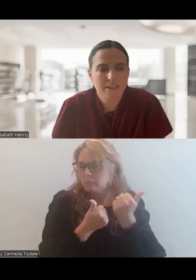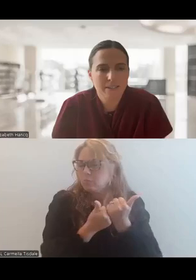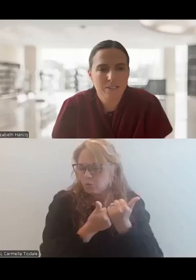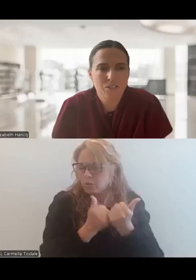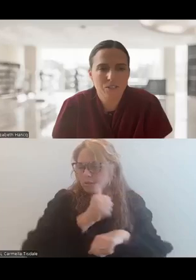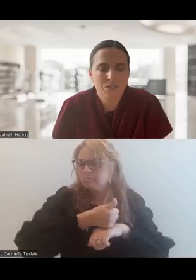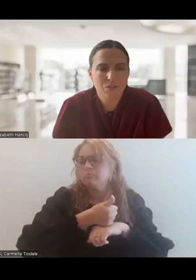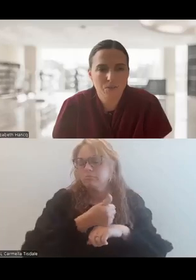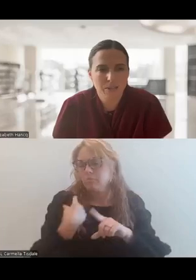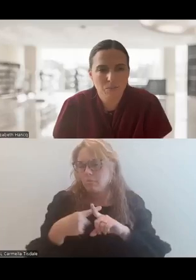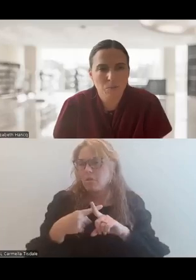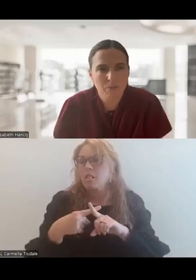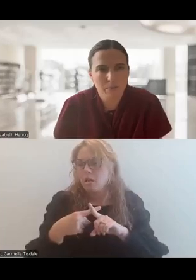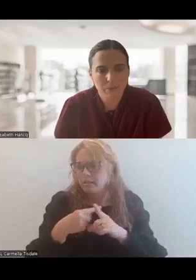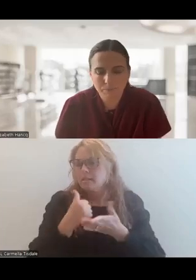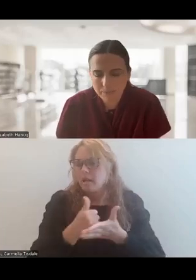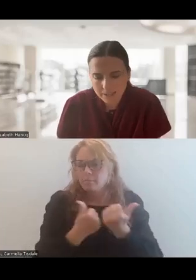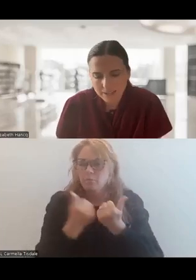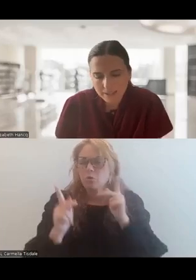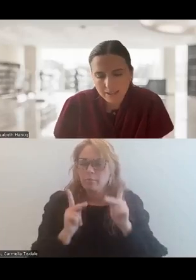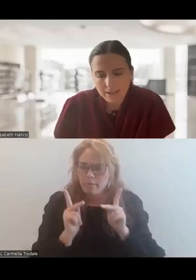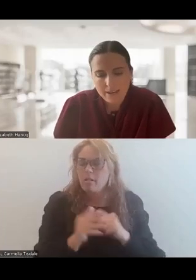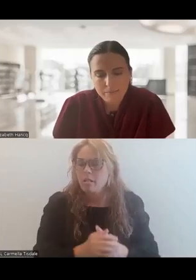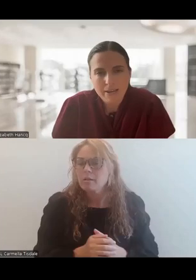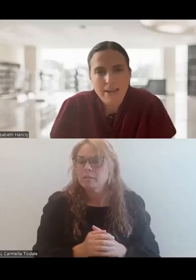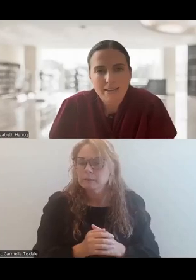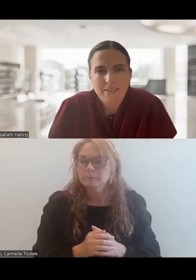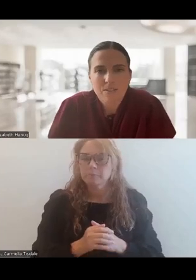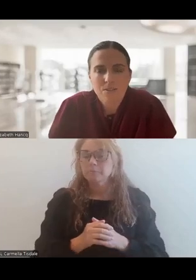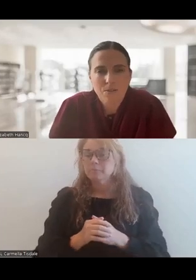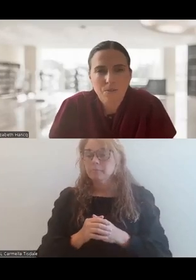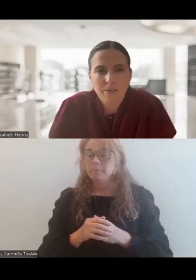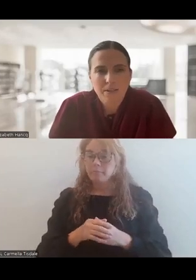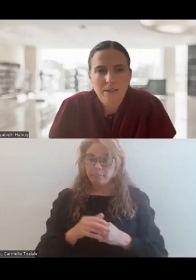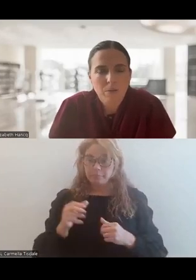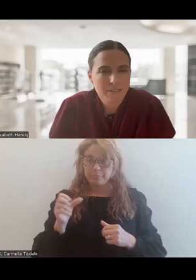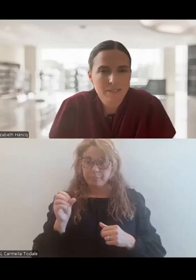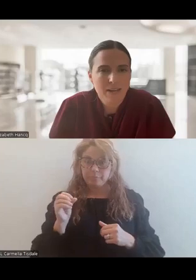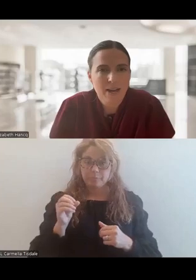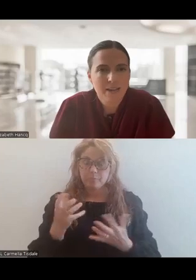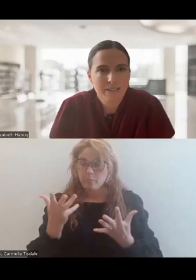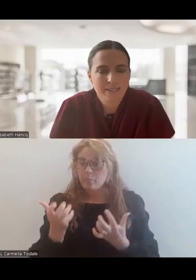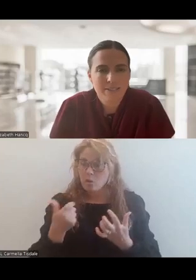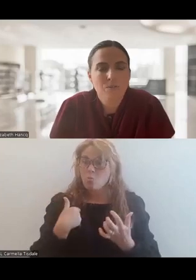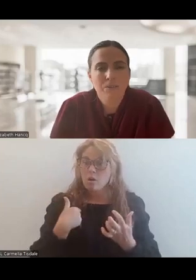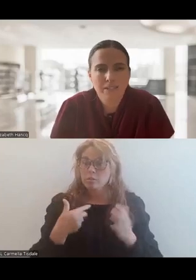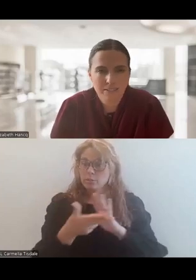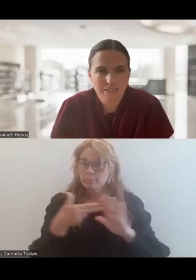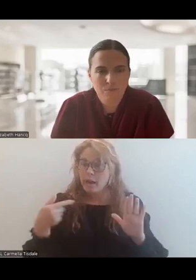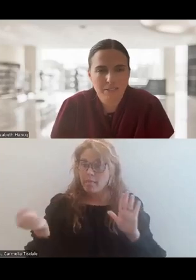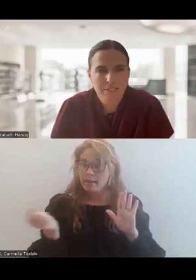in addition to help support people. And so I wanted to highlight,